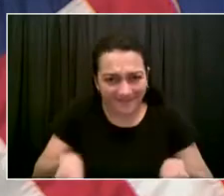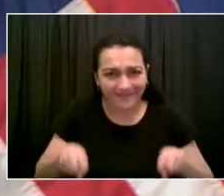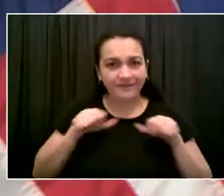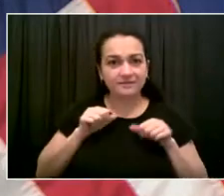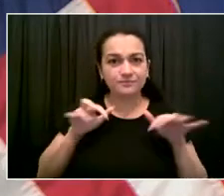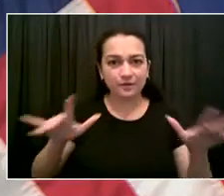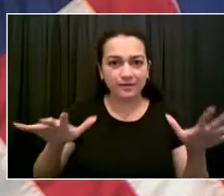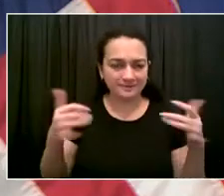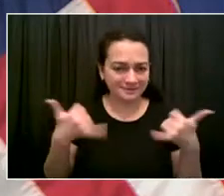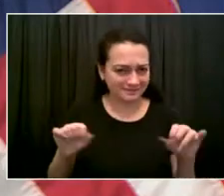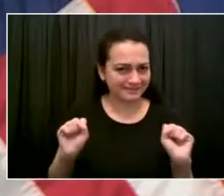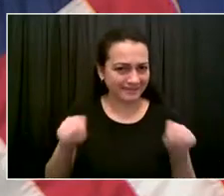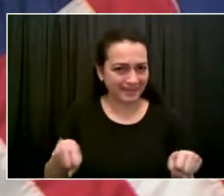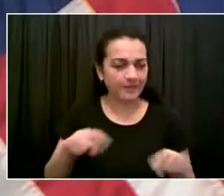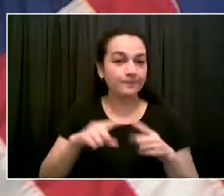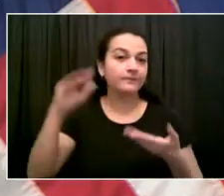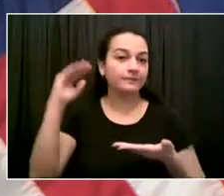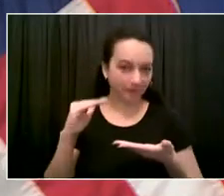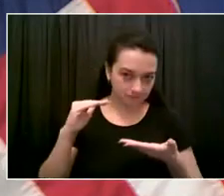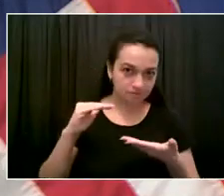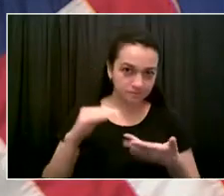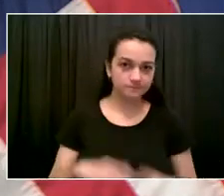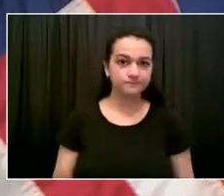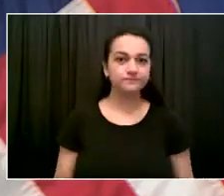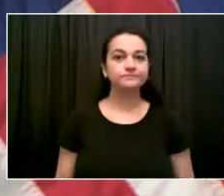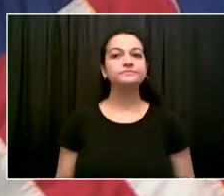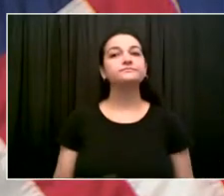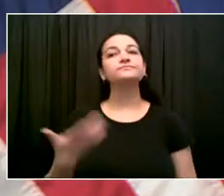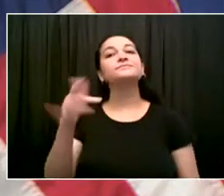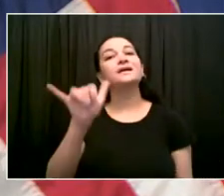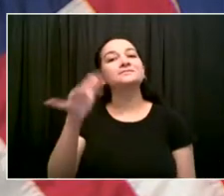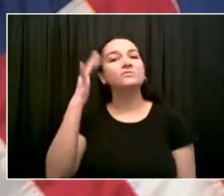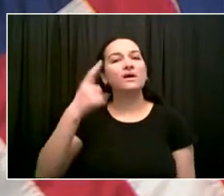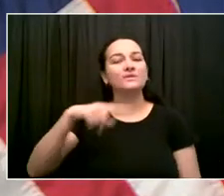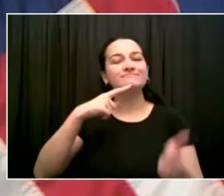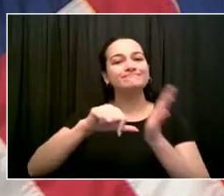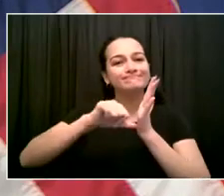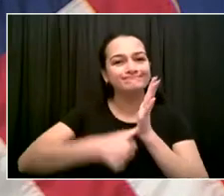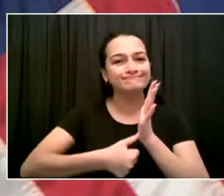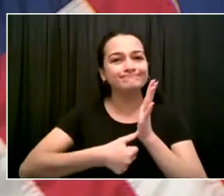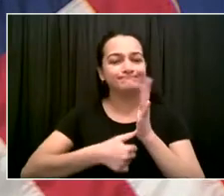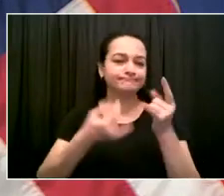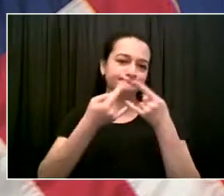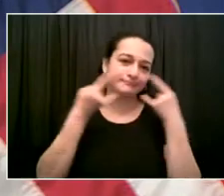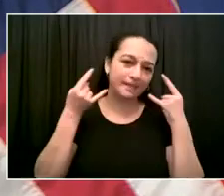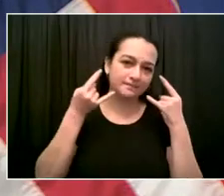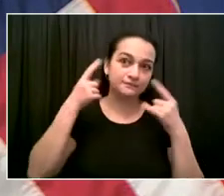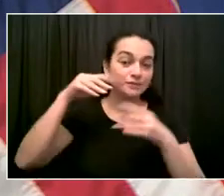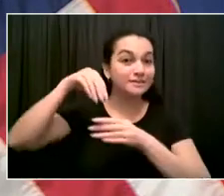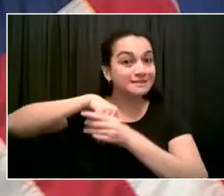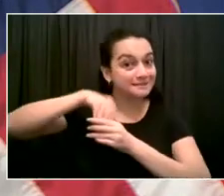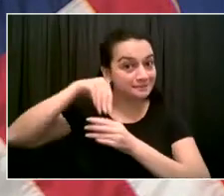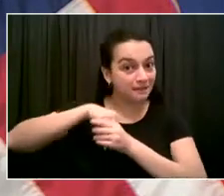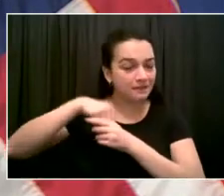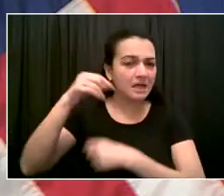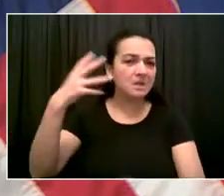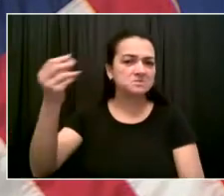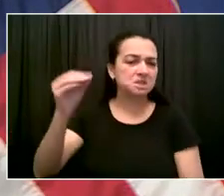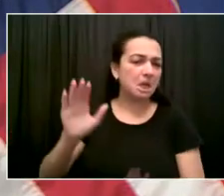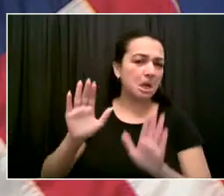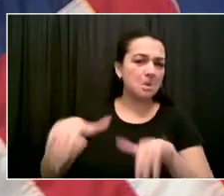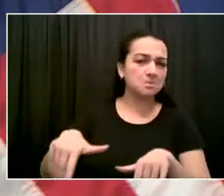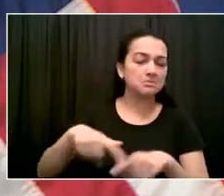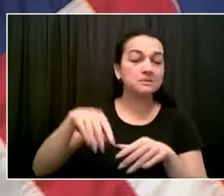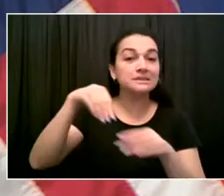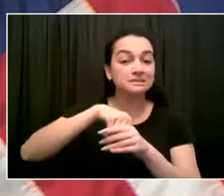is that, number one, the most important public health intervention that we have against the coronavirus is